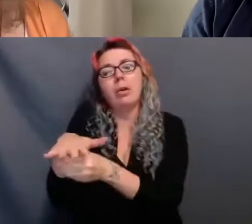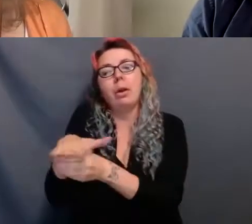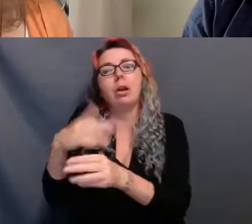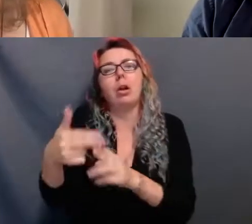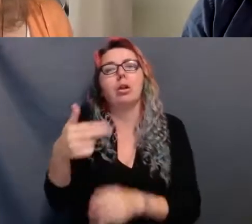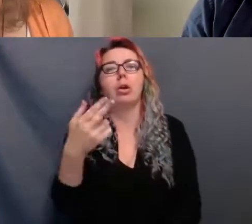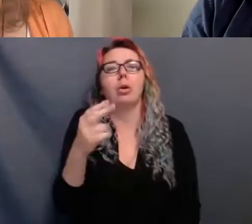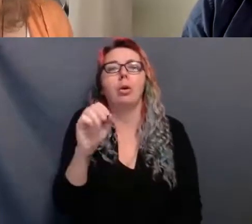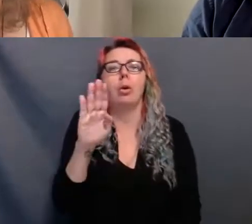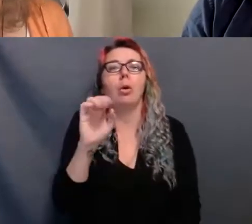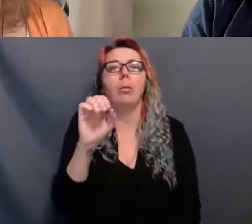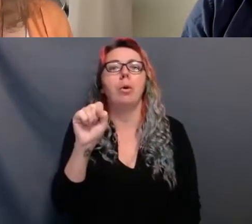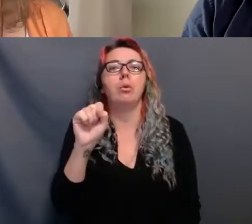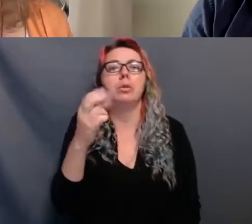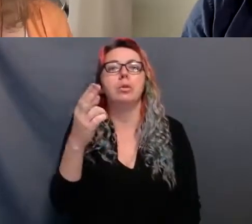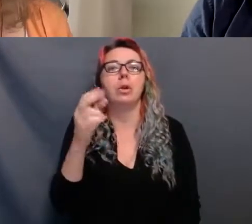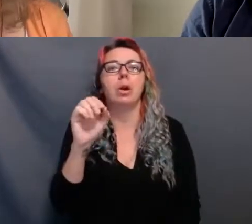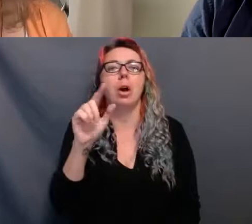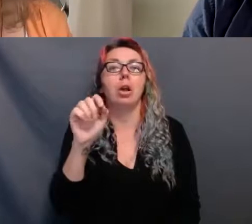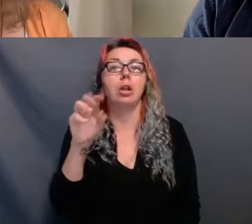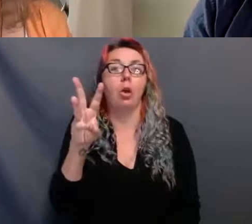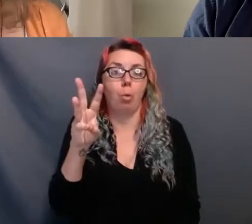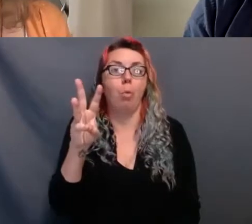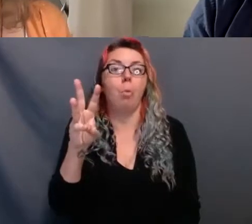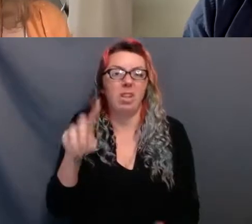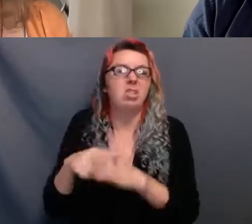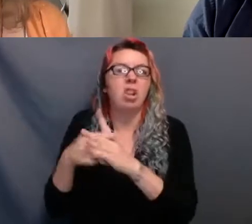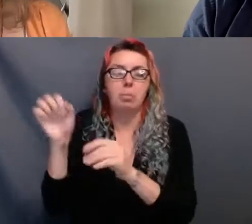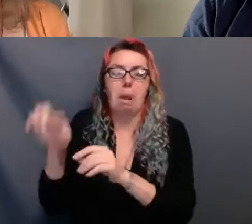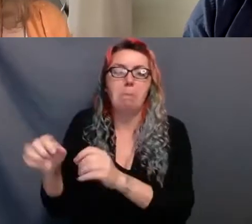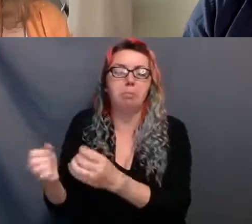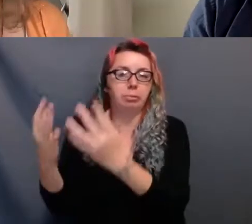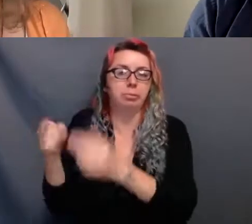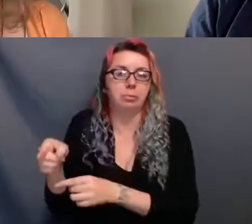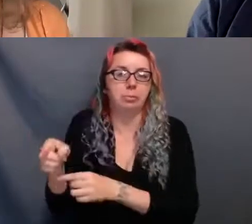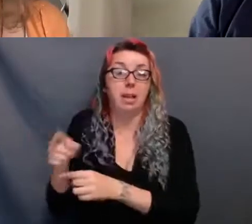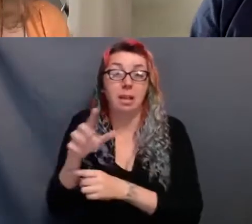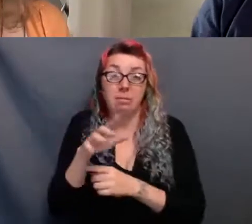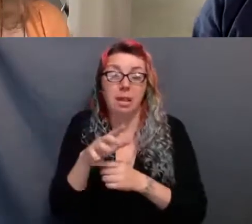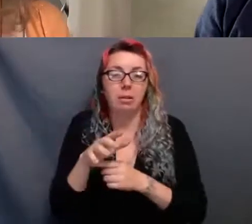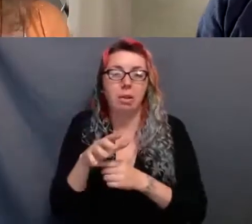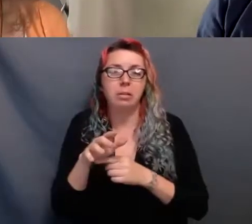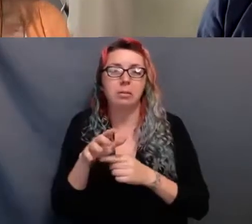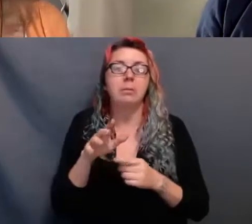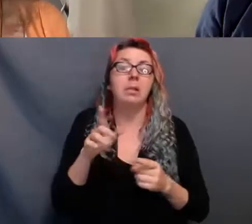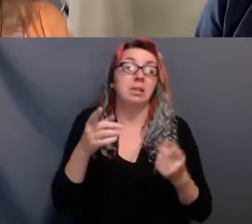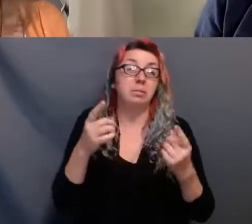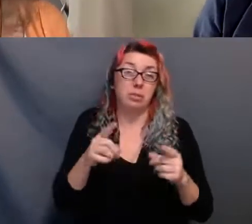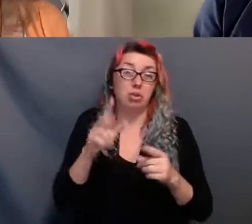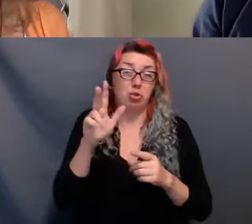23 minutes to engulf the entire town and nearby reserves. 23 minutes.